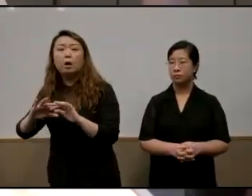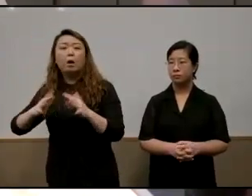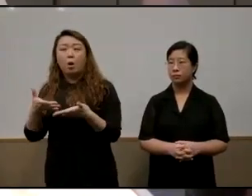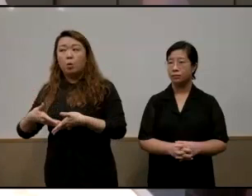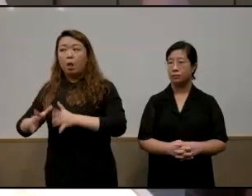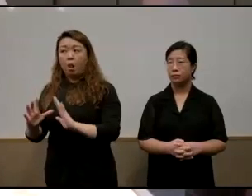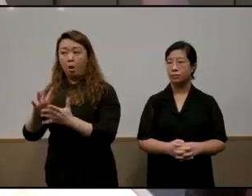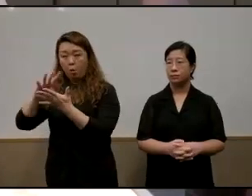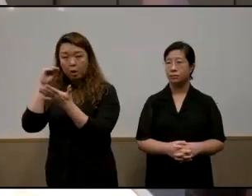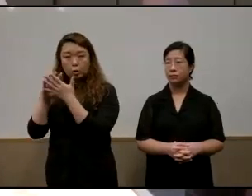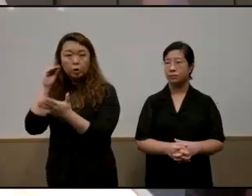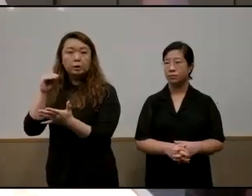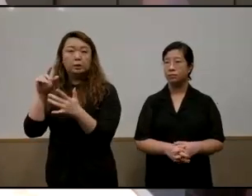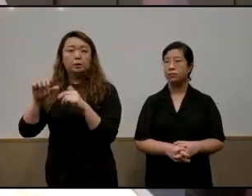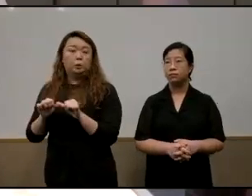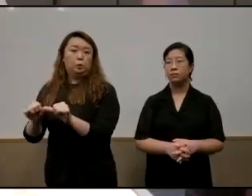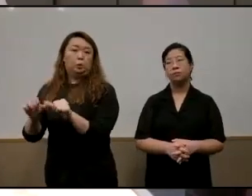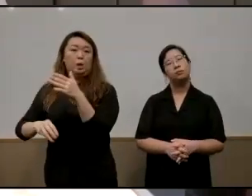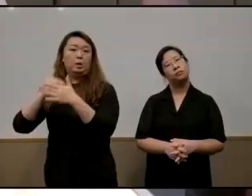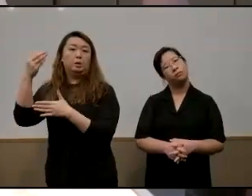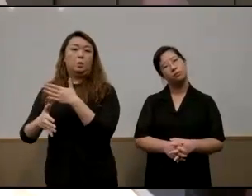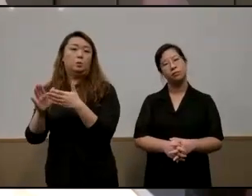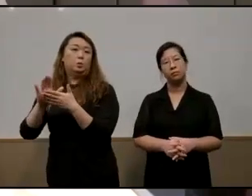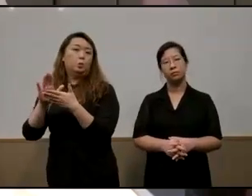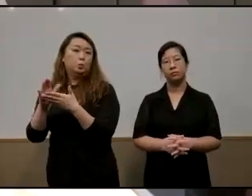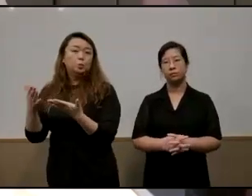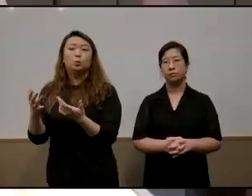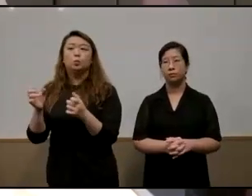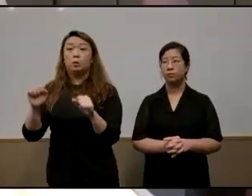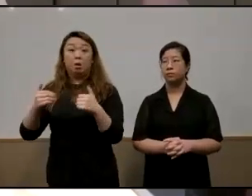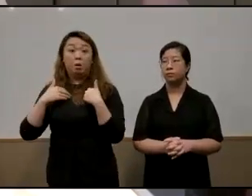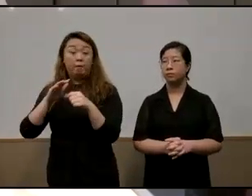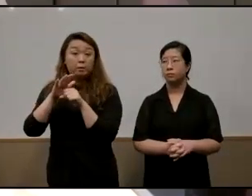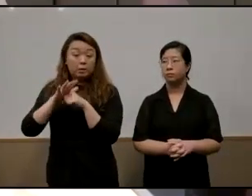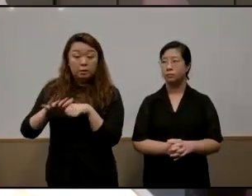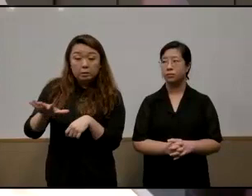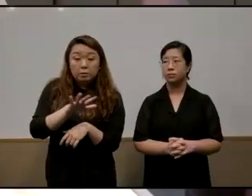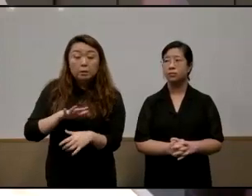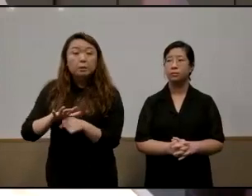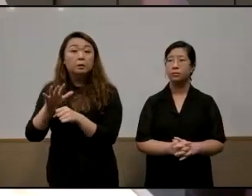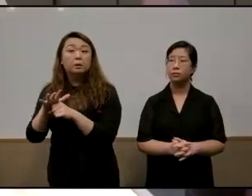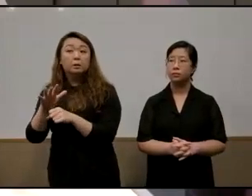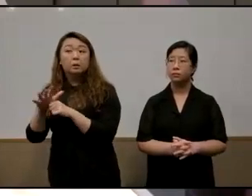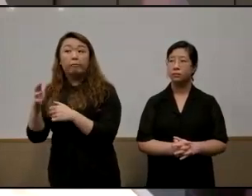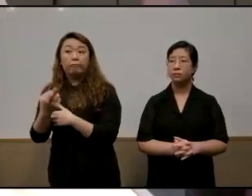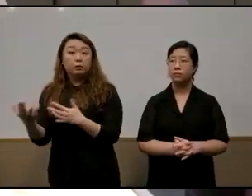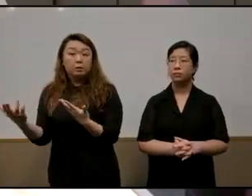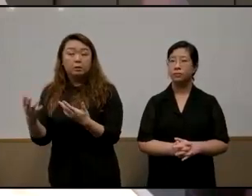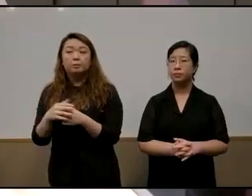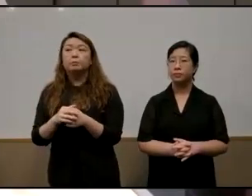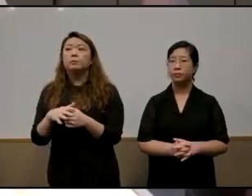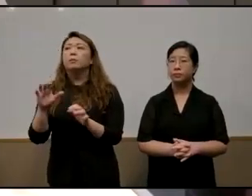that goes beyond the conversation about do they have enough space do they have enough books but how do we enable this